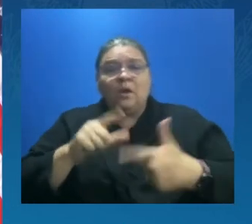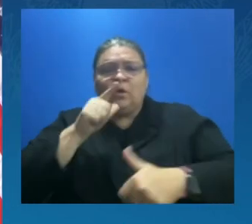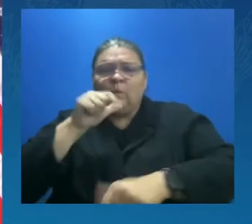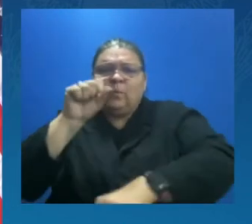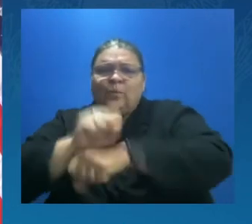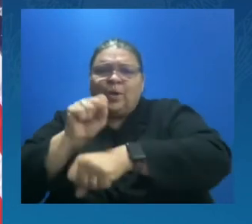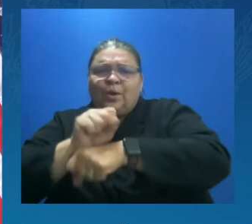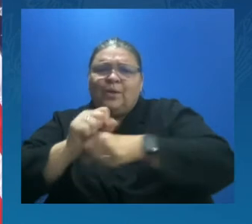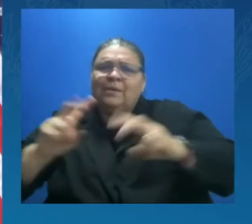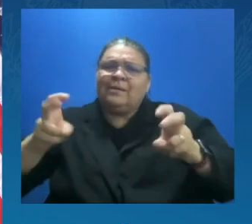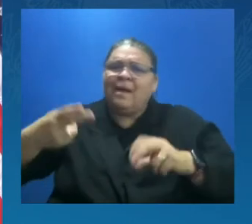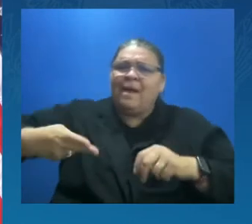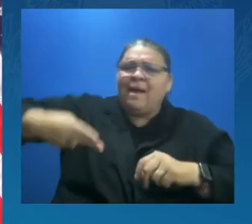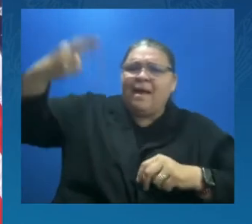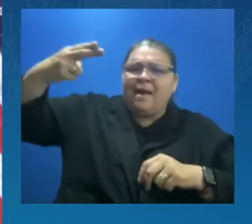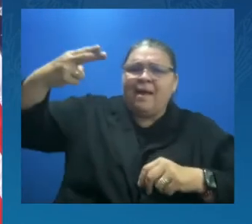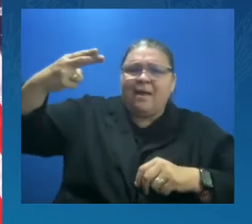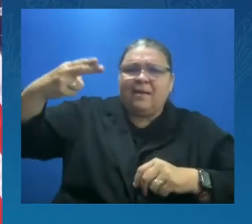farm fields.